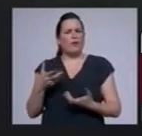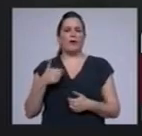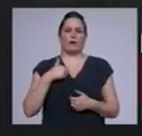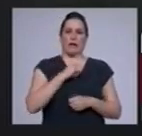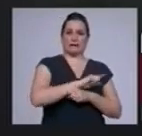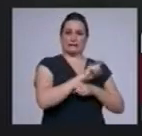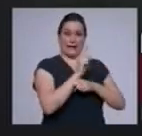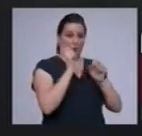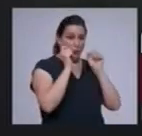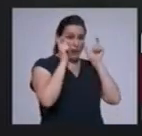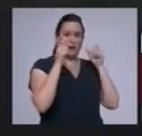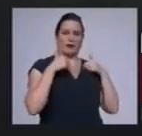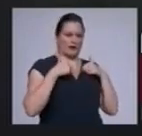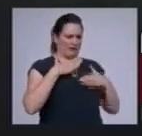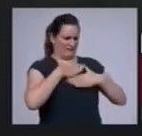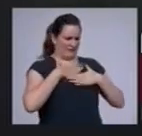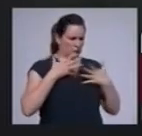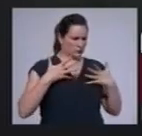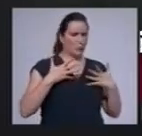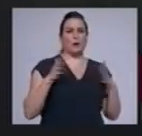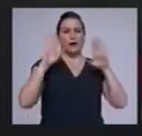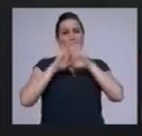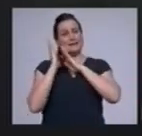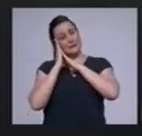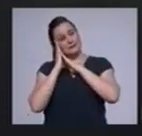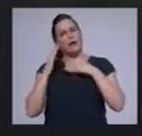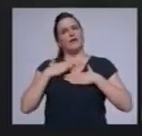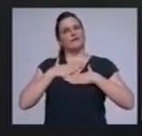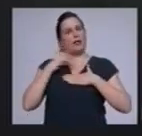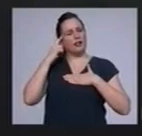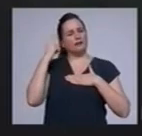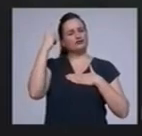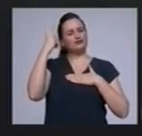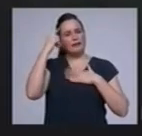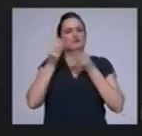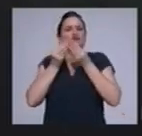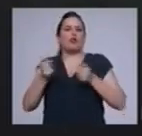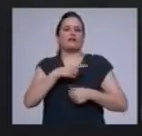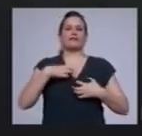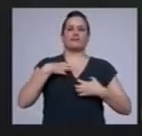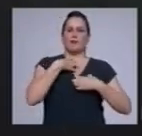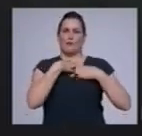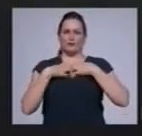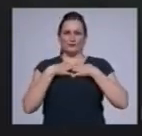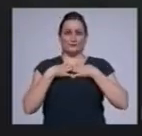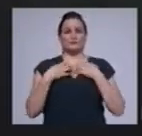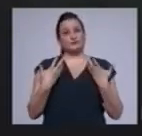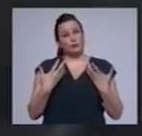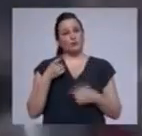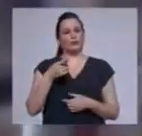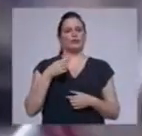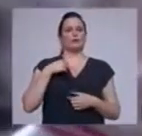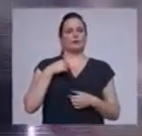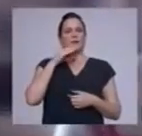from our waking hours. Sleep doctors advise maintaining a routine in these surreal times to not strain the